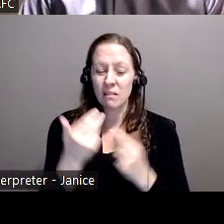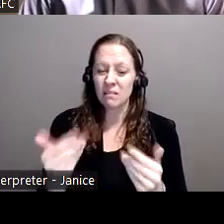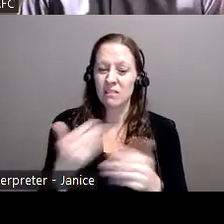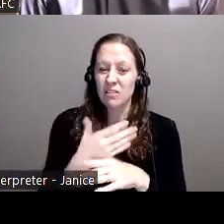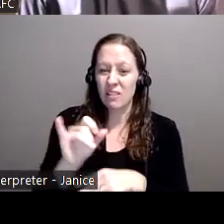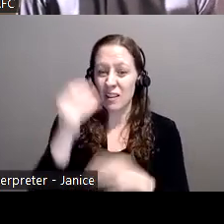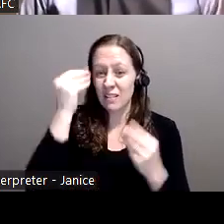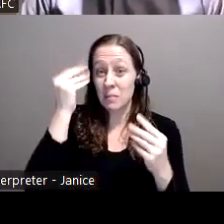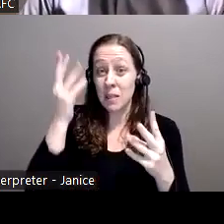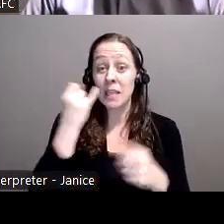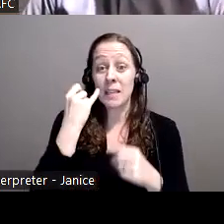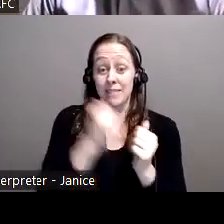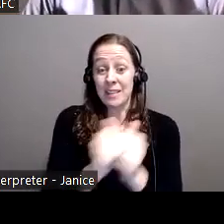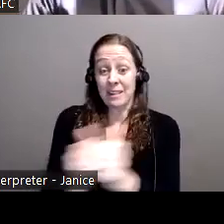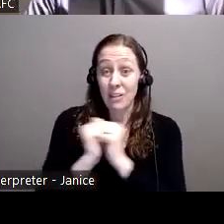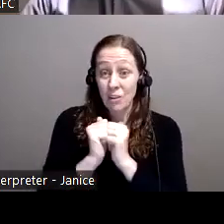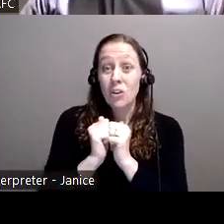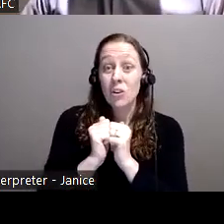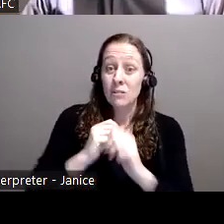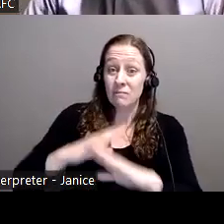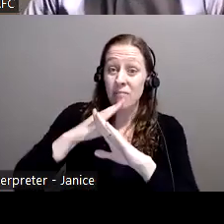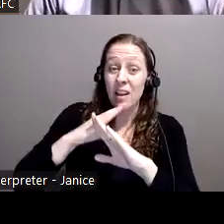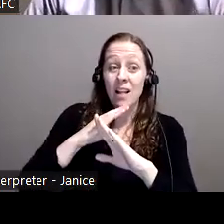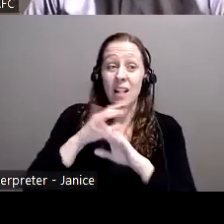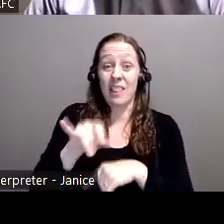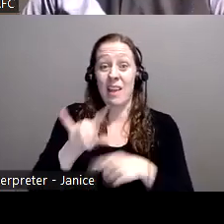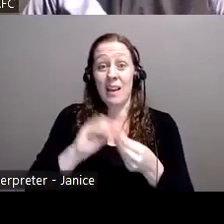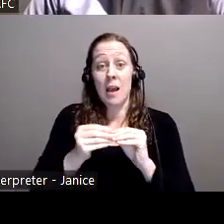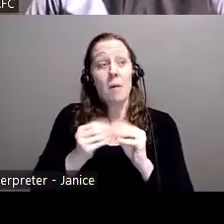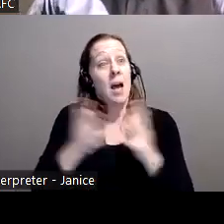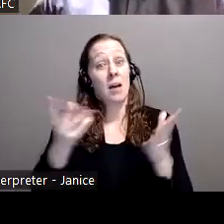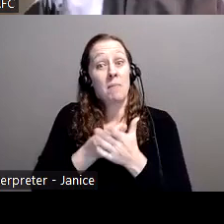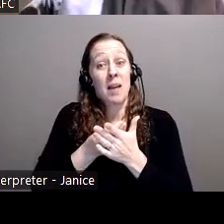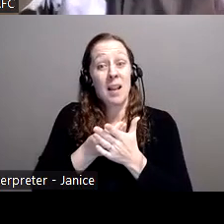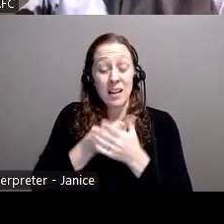yeah, so if we all do it together, we can try to, to bring that number down substantially.